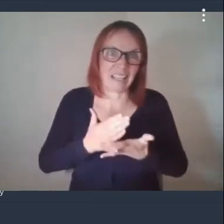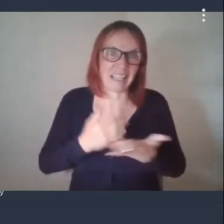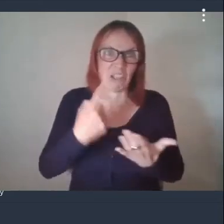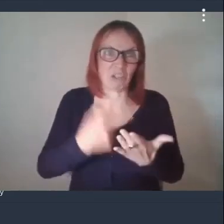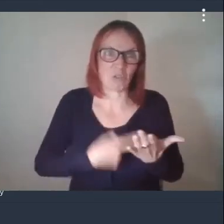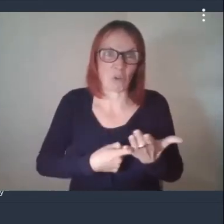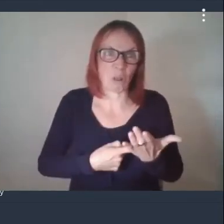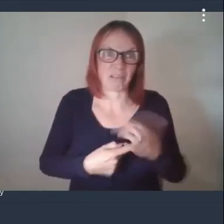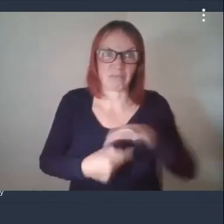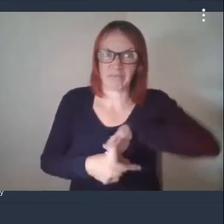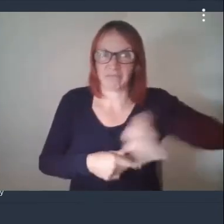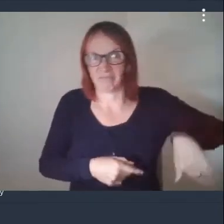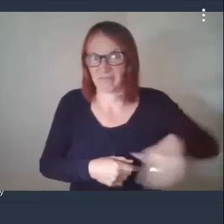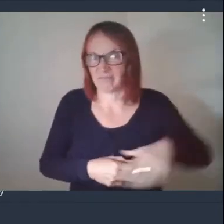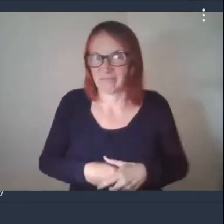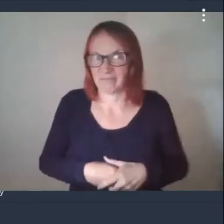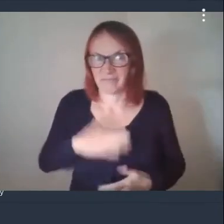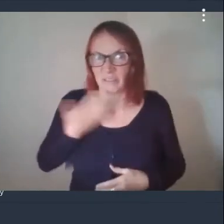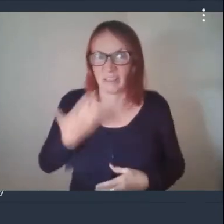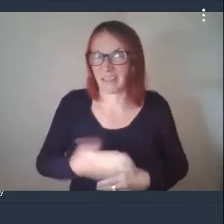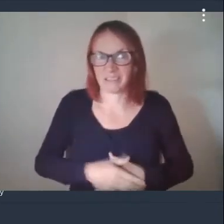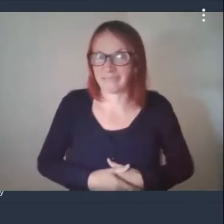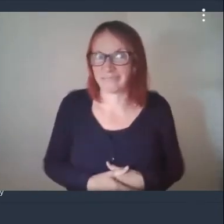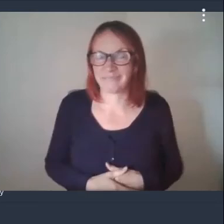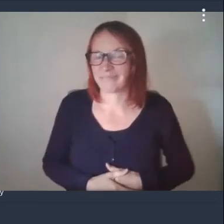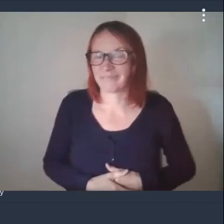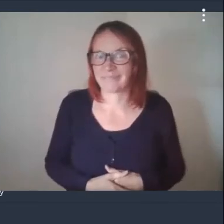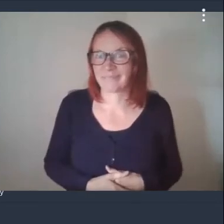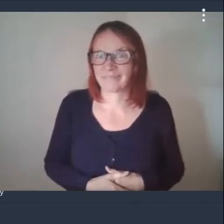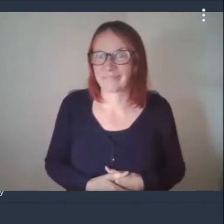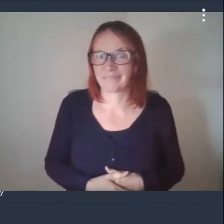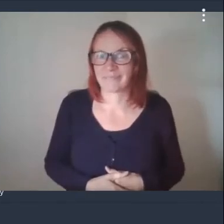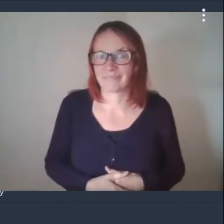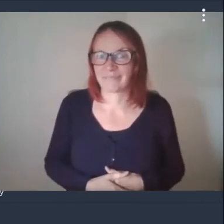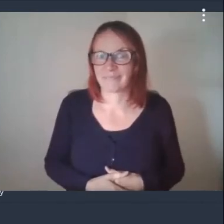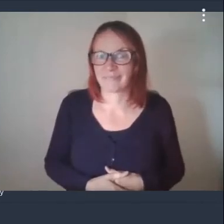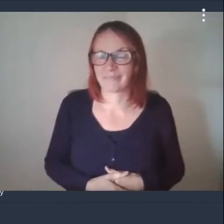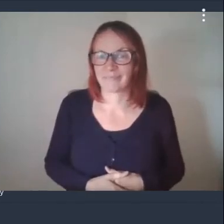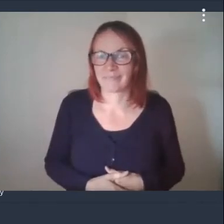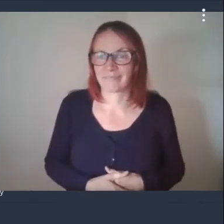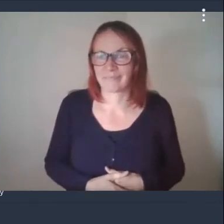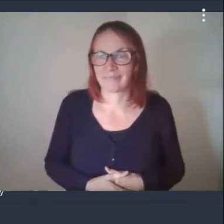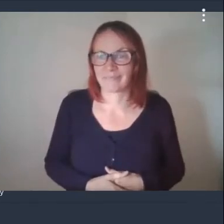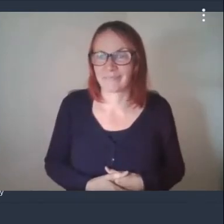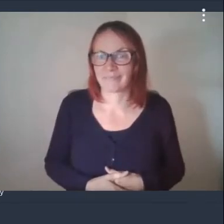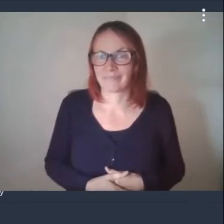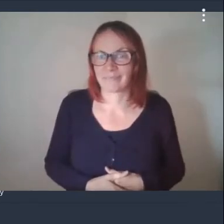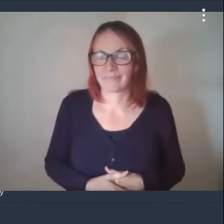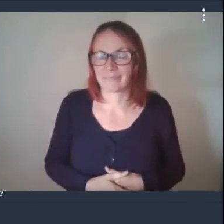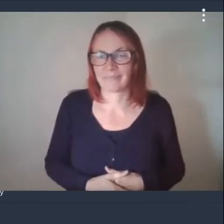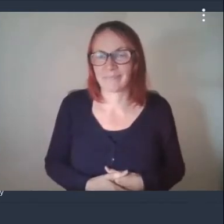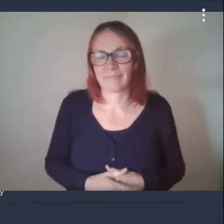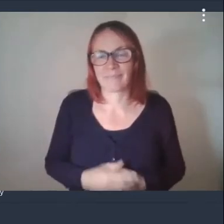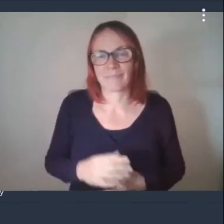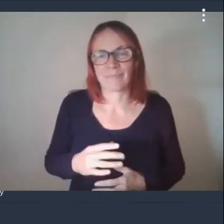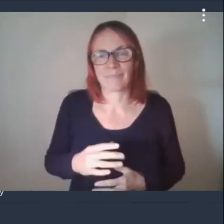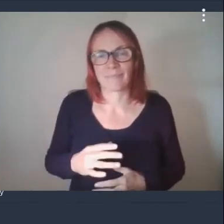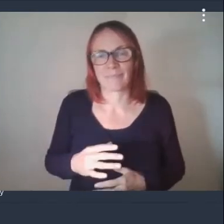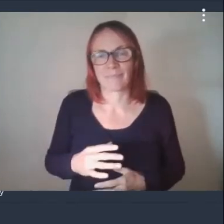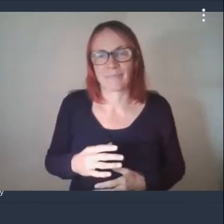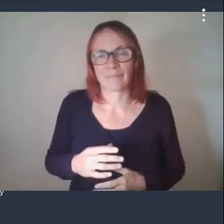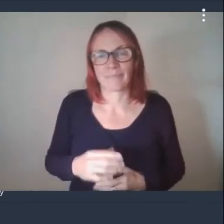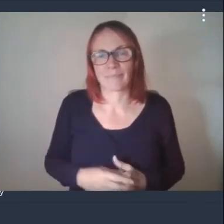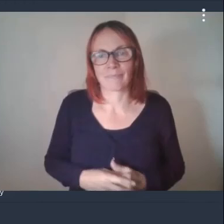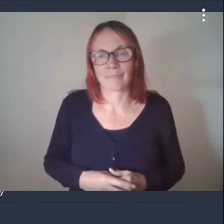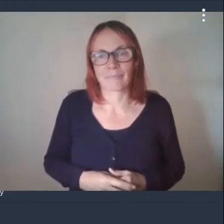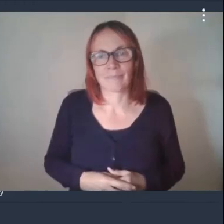i'm being reminded by my colleagues that there has been a a transportation that we we helped